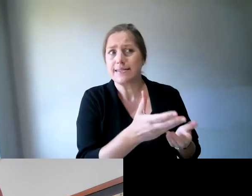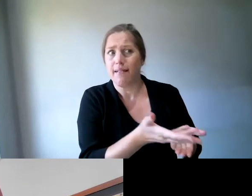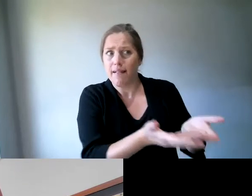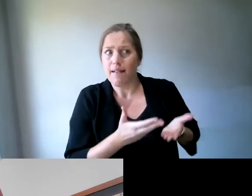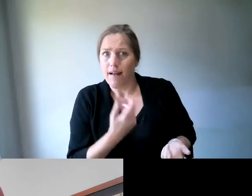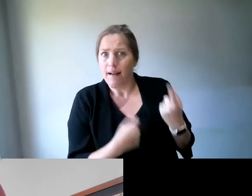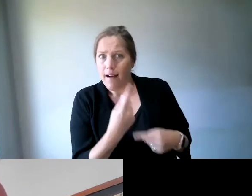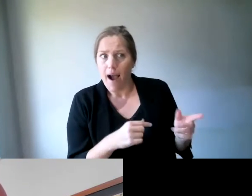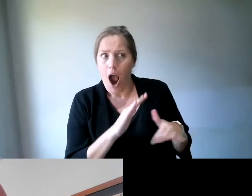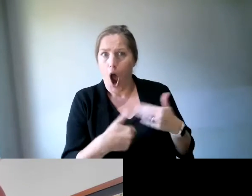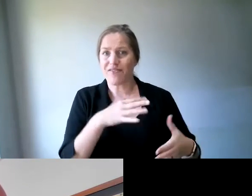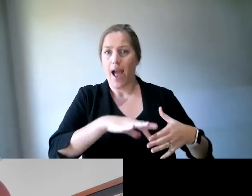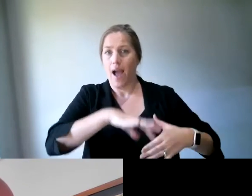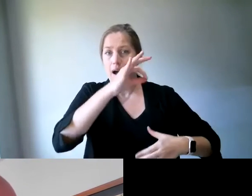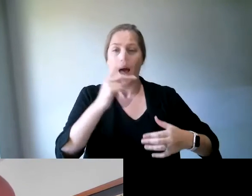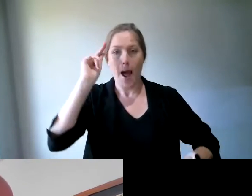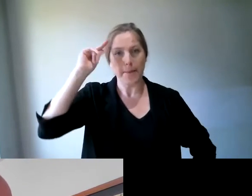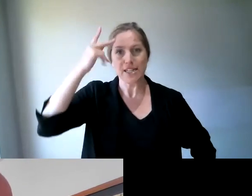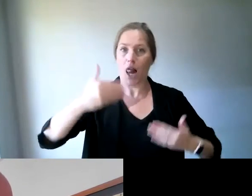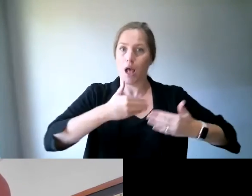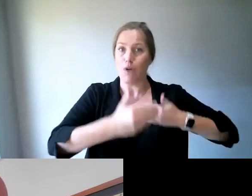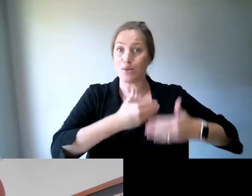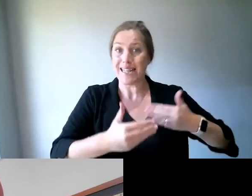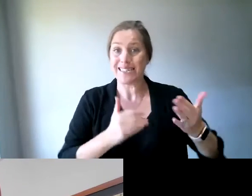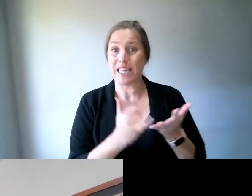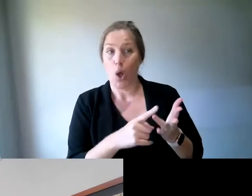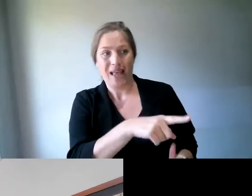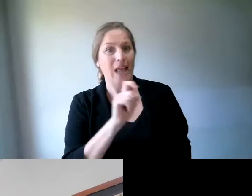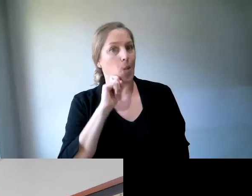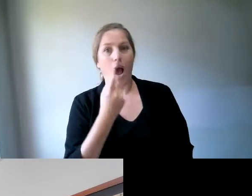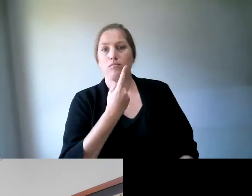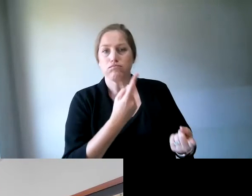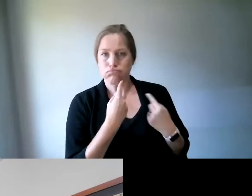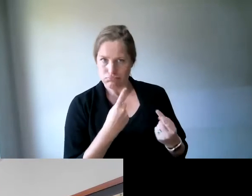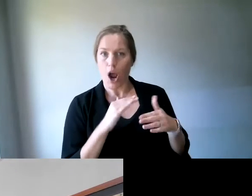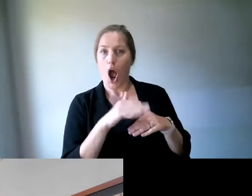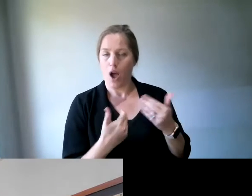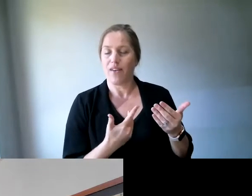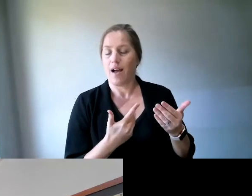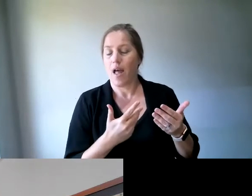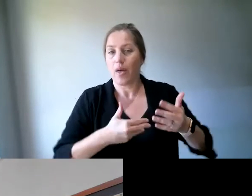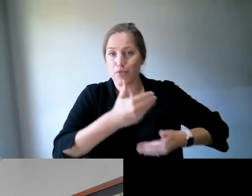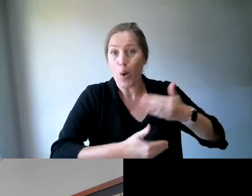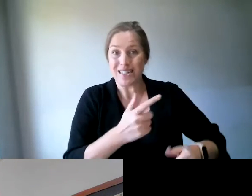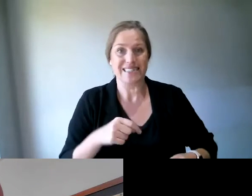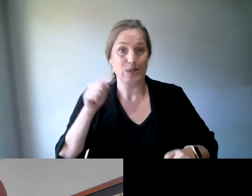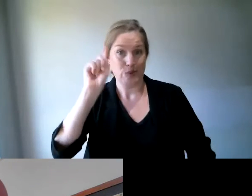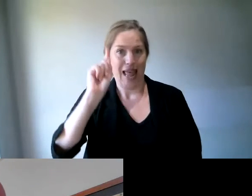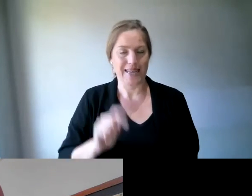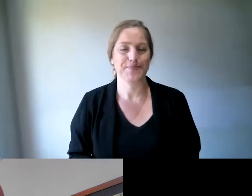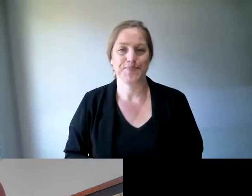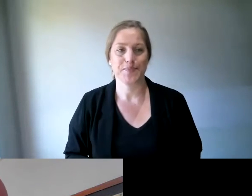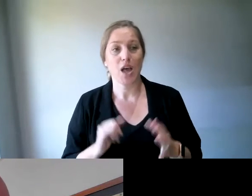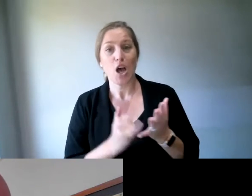best person to get us feeling excited about the election this afternoon. So, Andrew, first question,